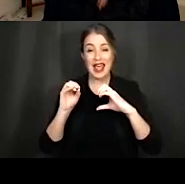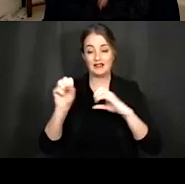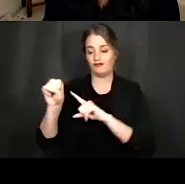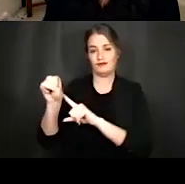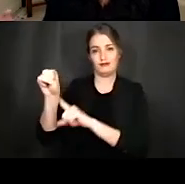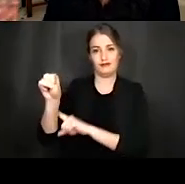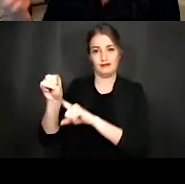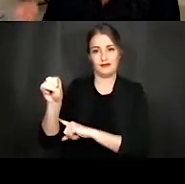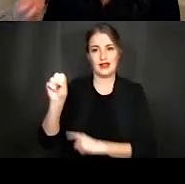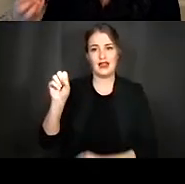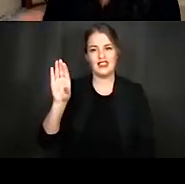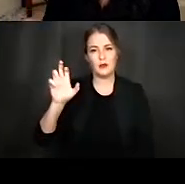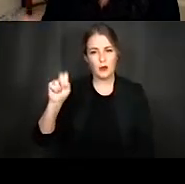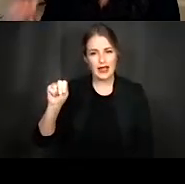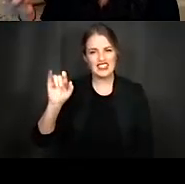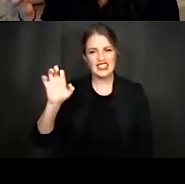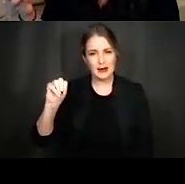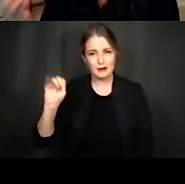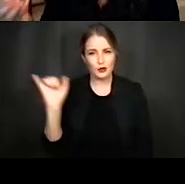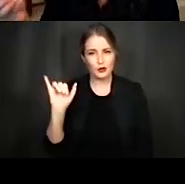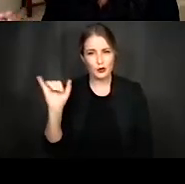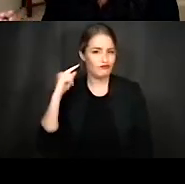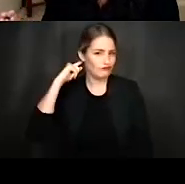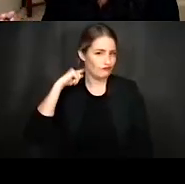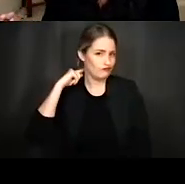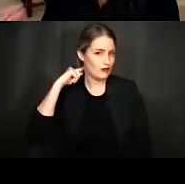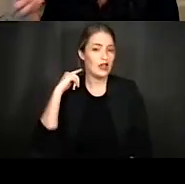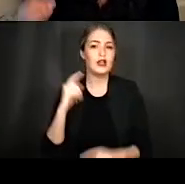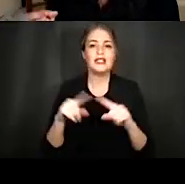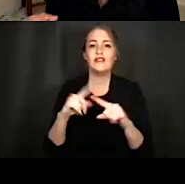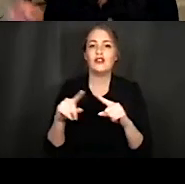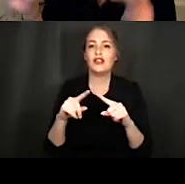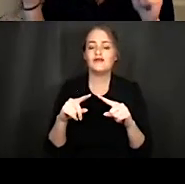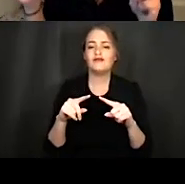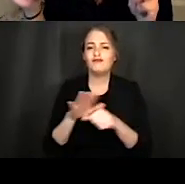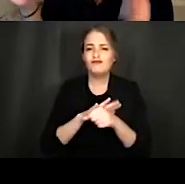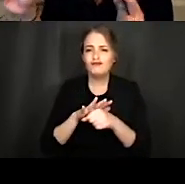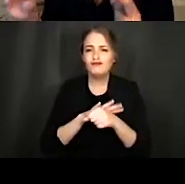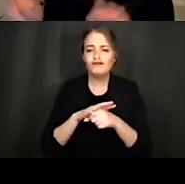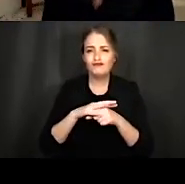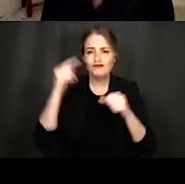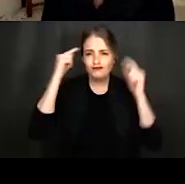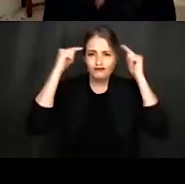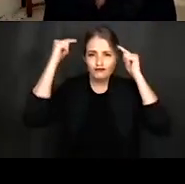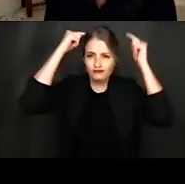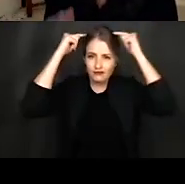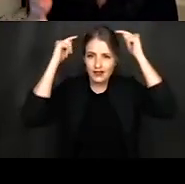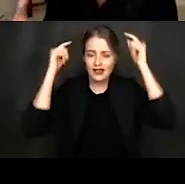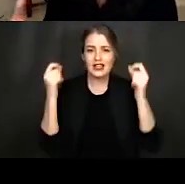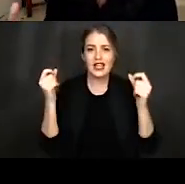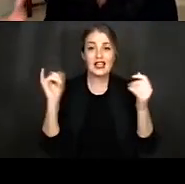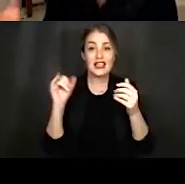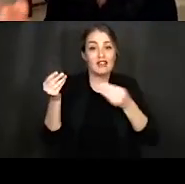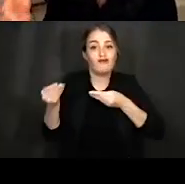does is it basically gives different brain regions the ability to feed back to the cochlea